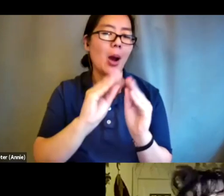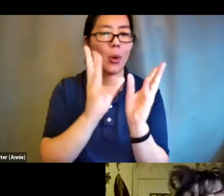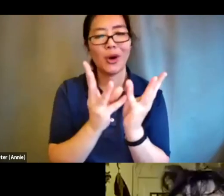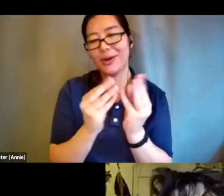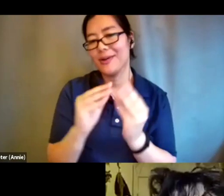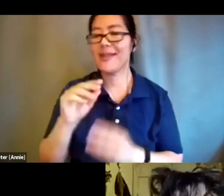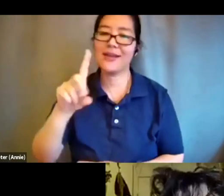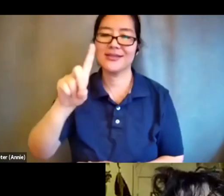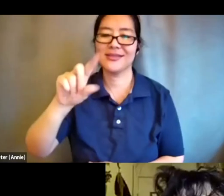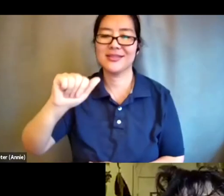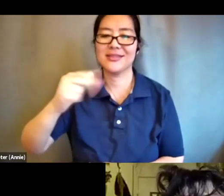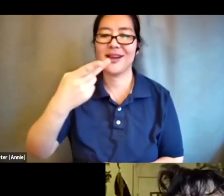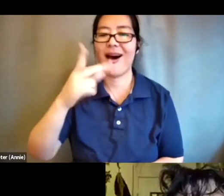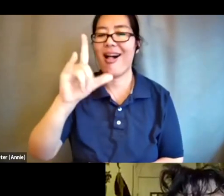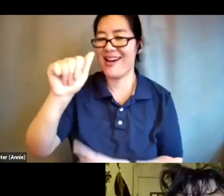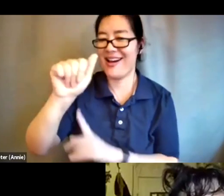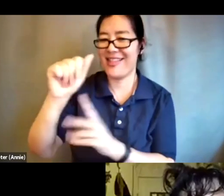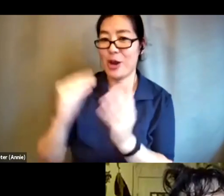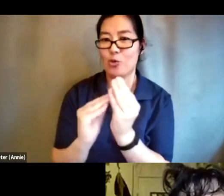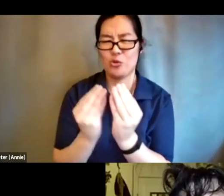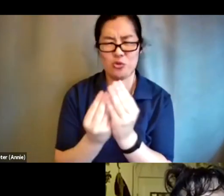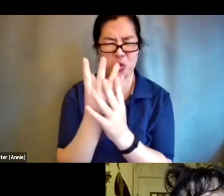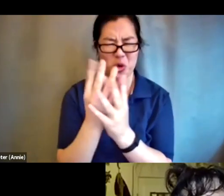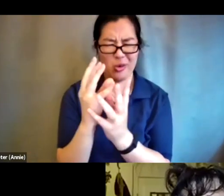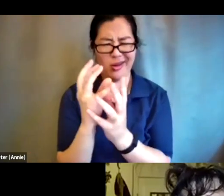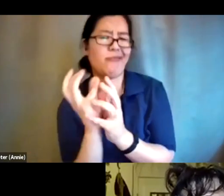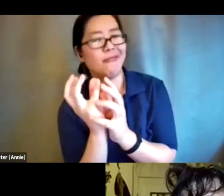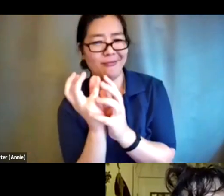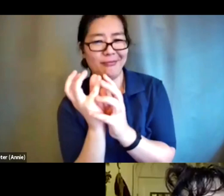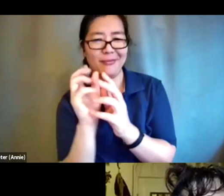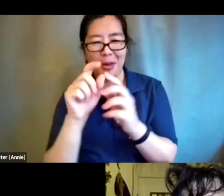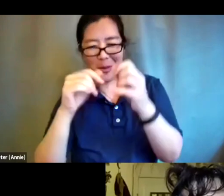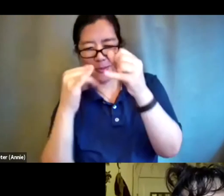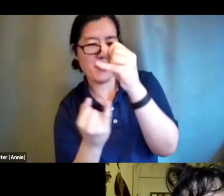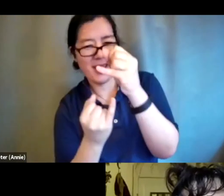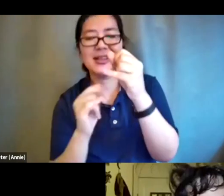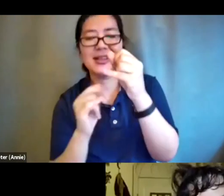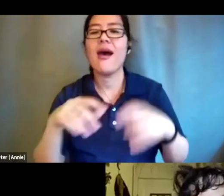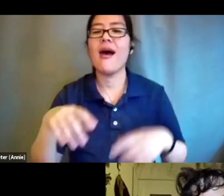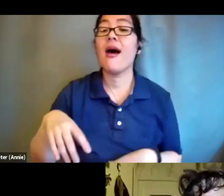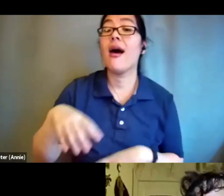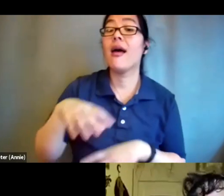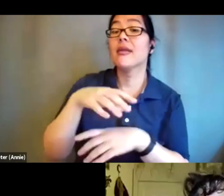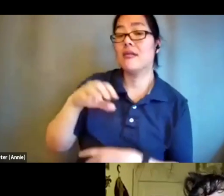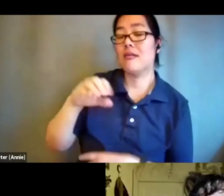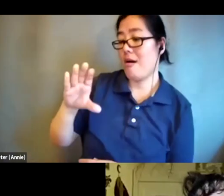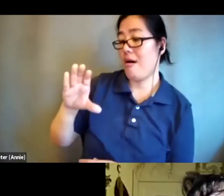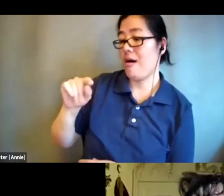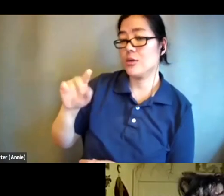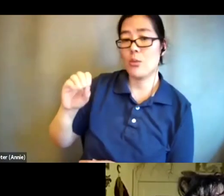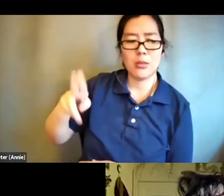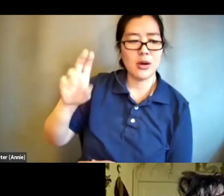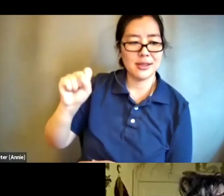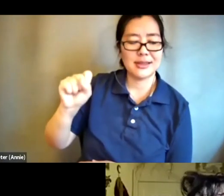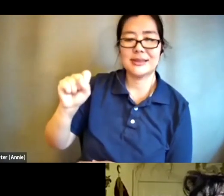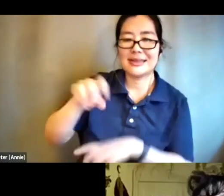unique way a kind of bent spine and then some octopus tentacles and um it's a spiral